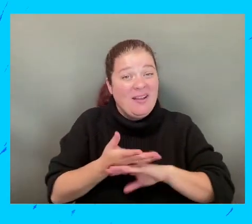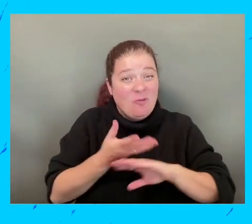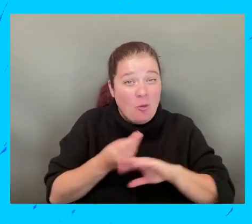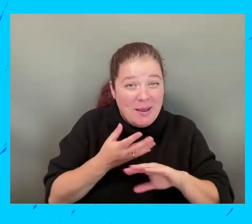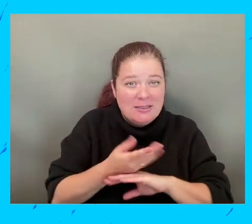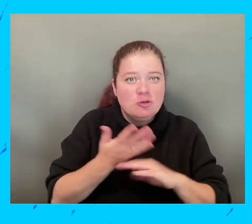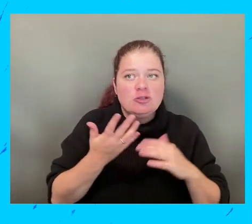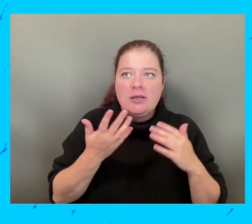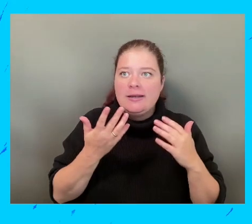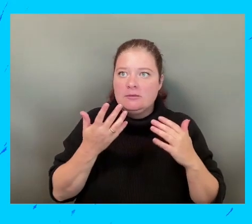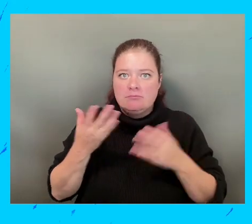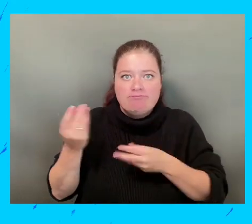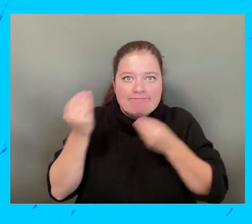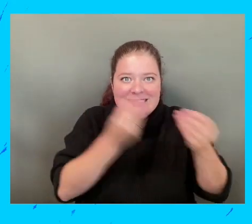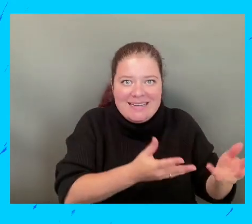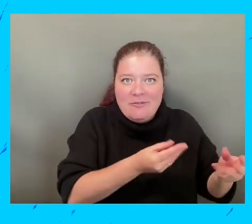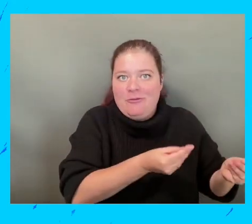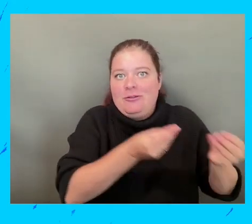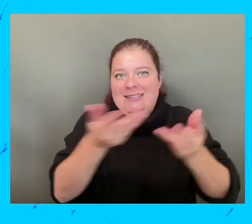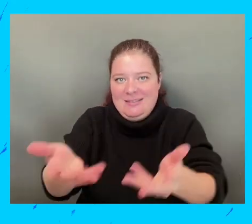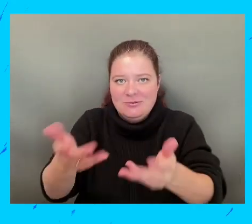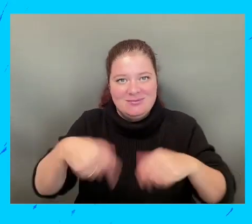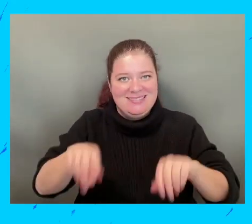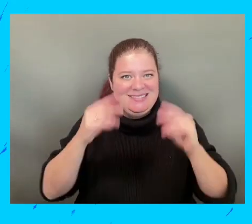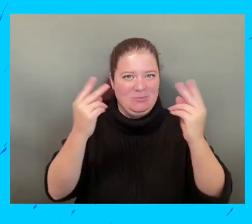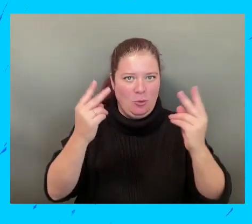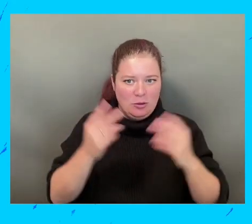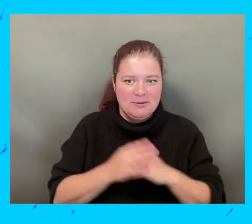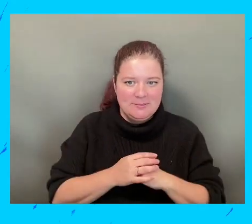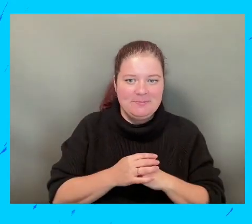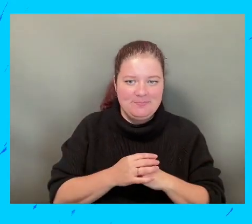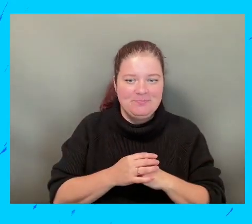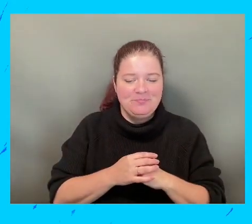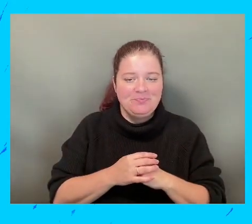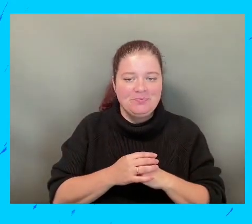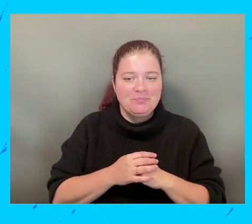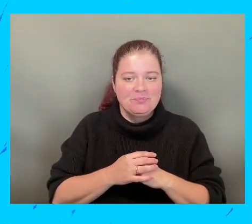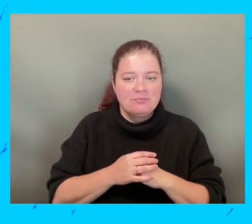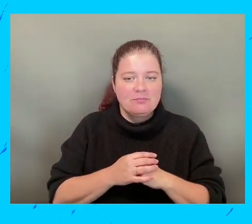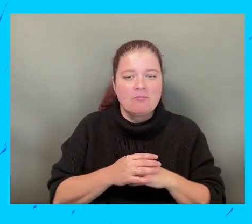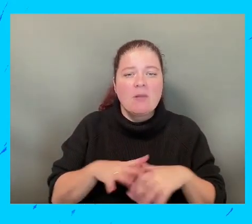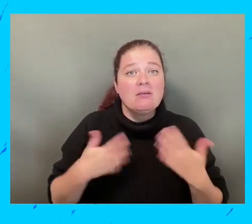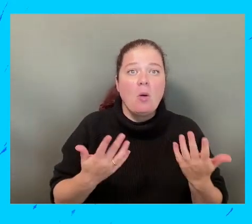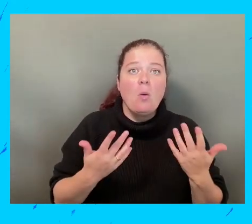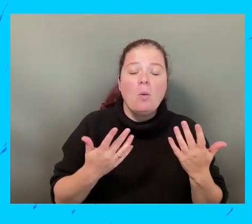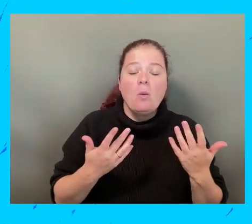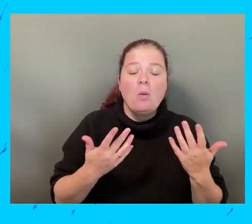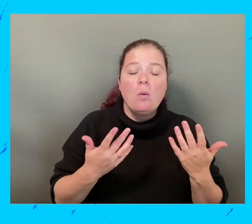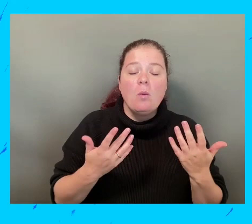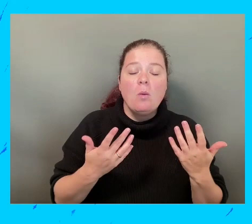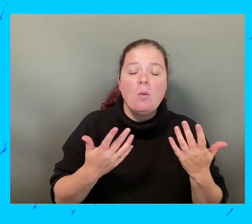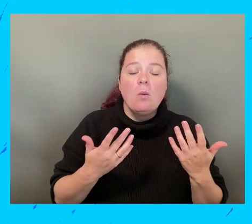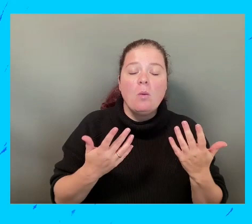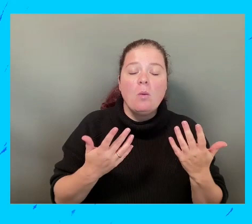they can understand and that it is important to give them access to the reproductive health